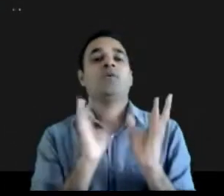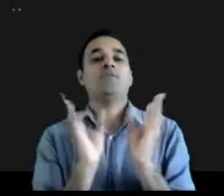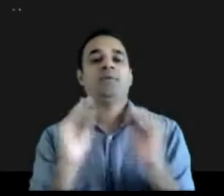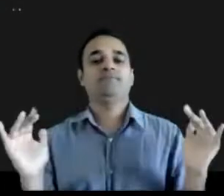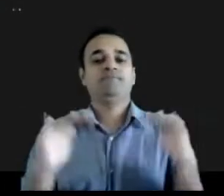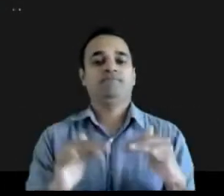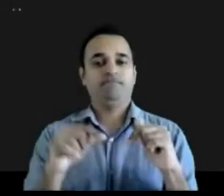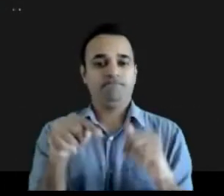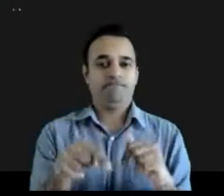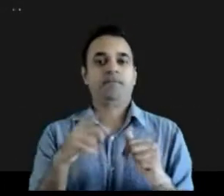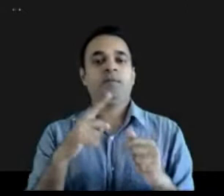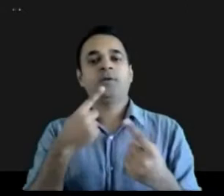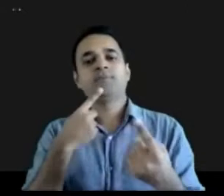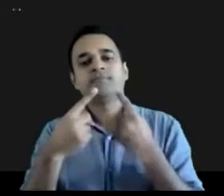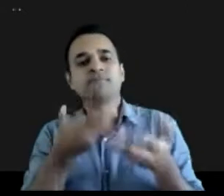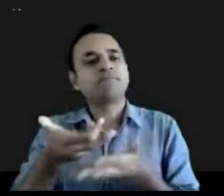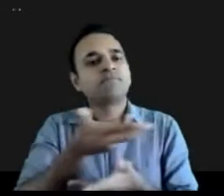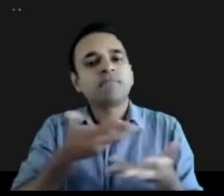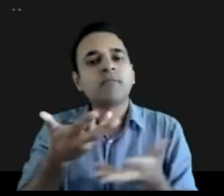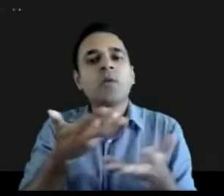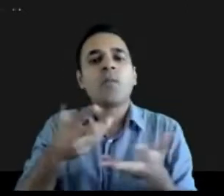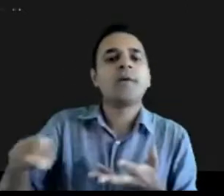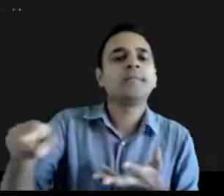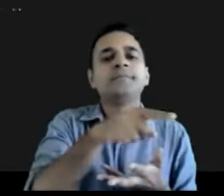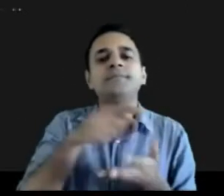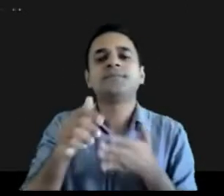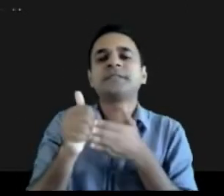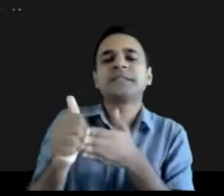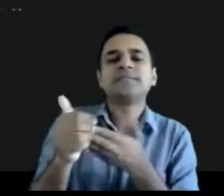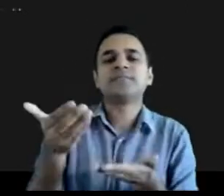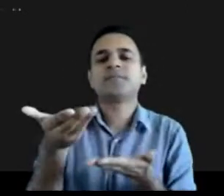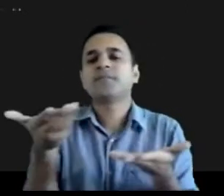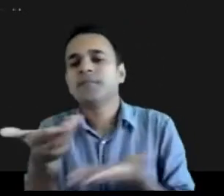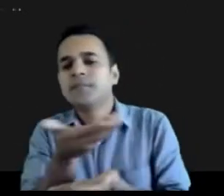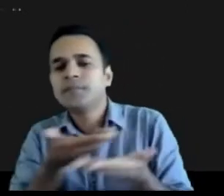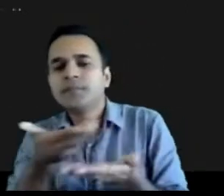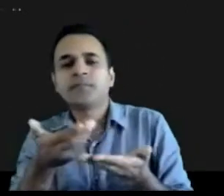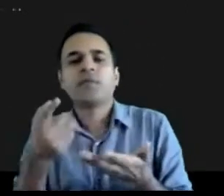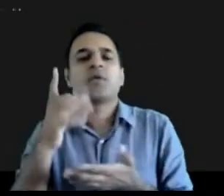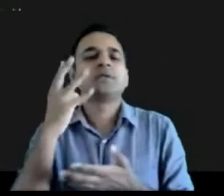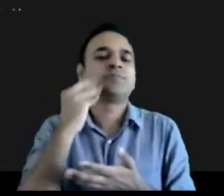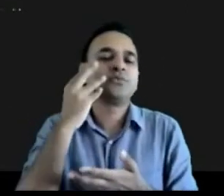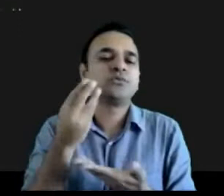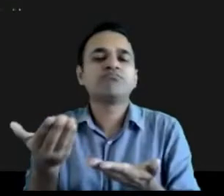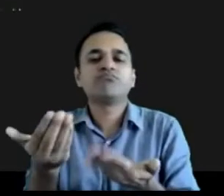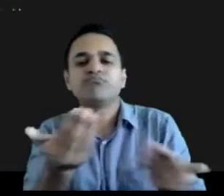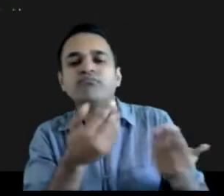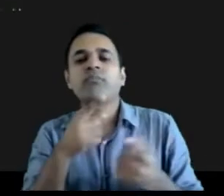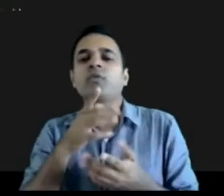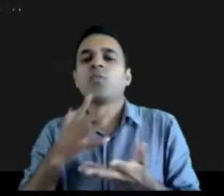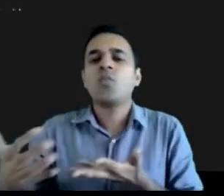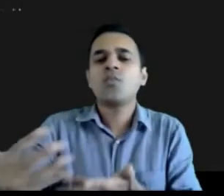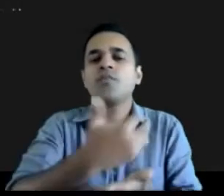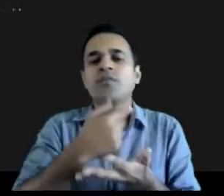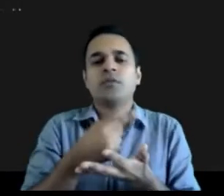in each of the uh breakout rooms so um i think we can go now uh please do remember that when we are